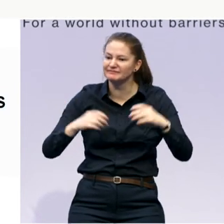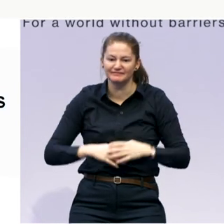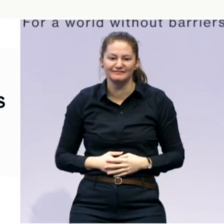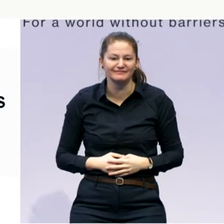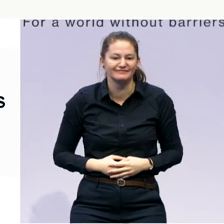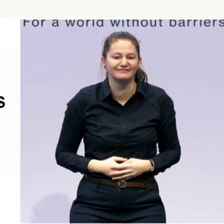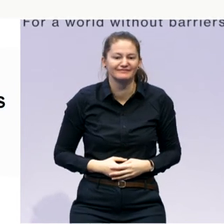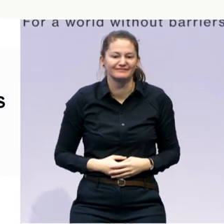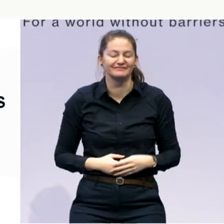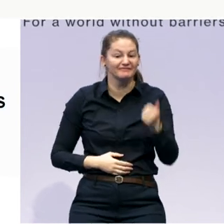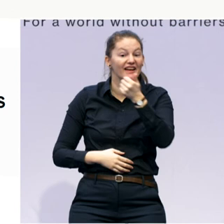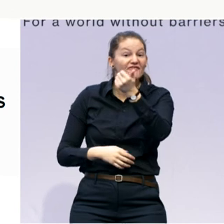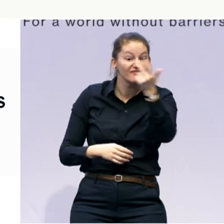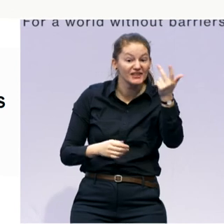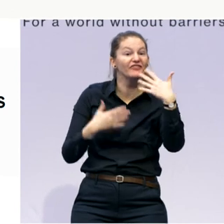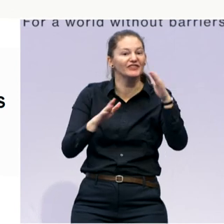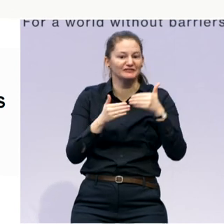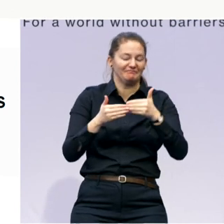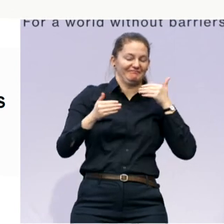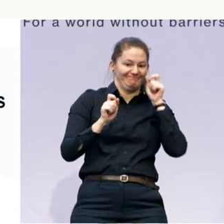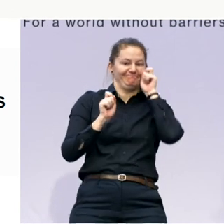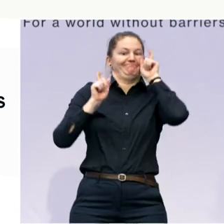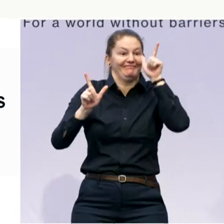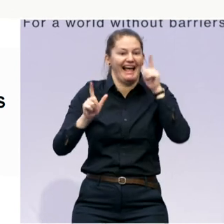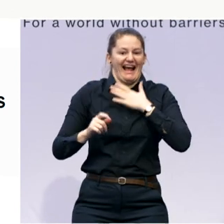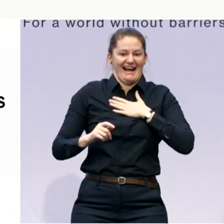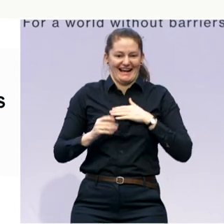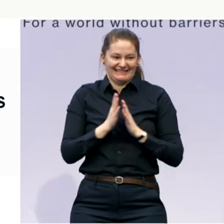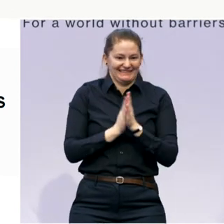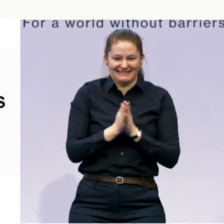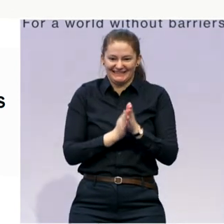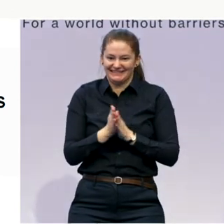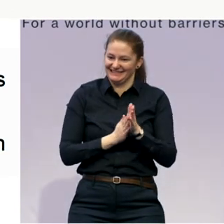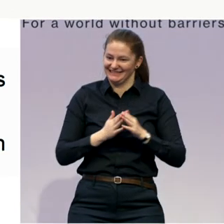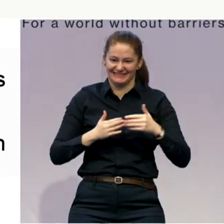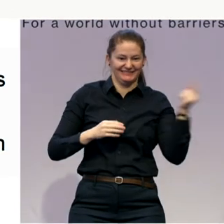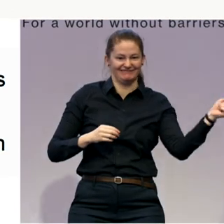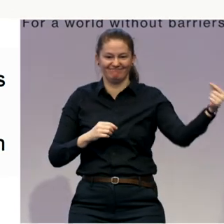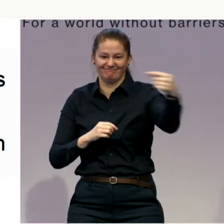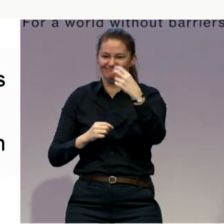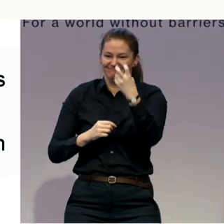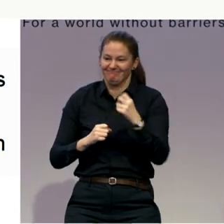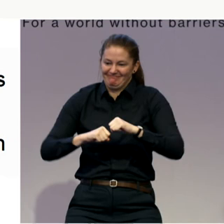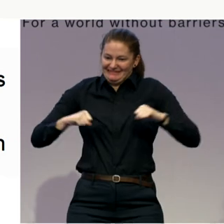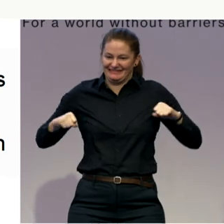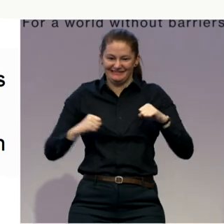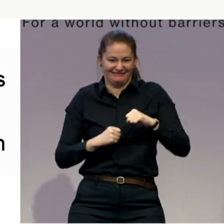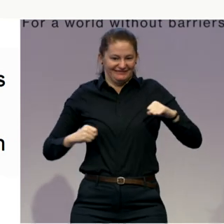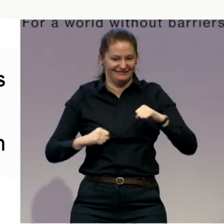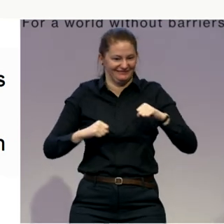with stretching our bodies after three days of a very energetic conference.